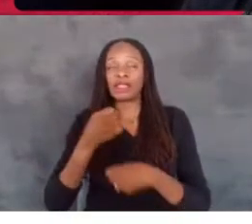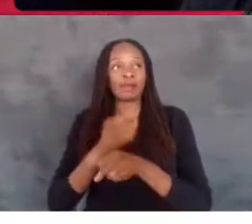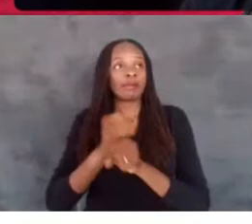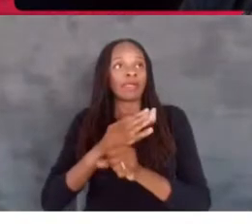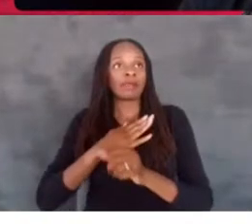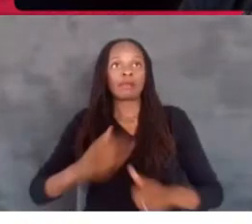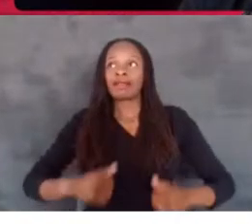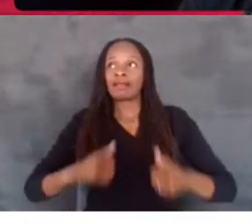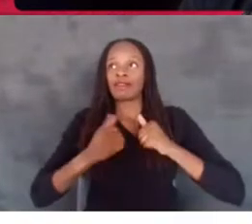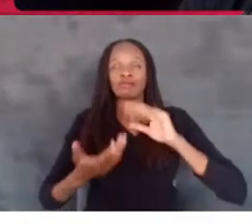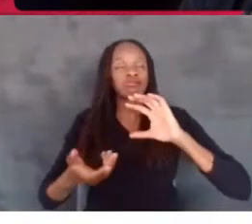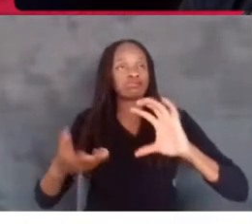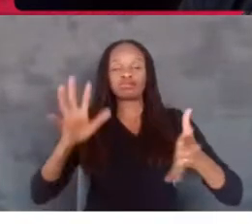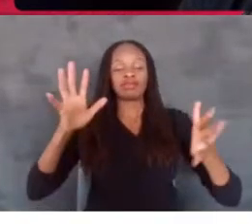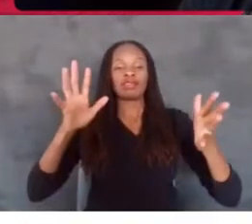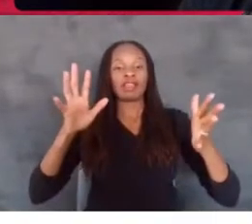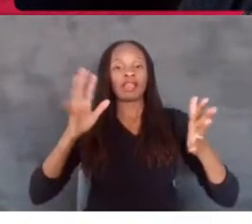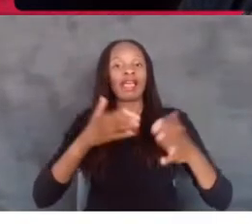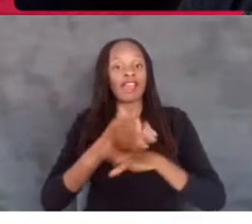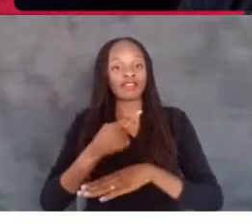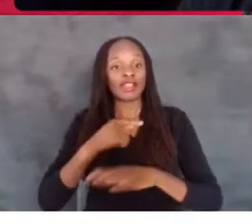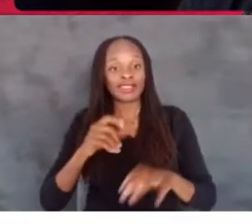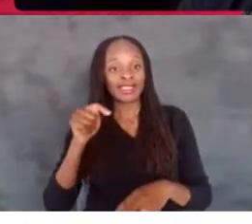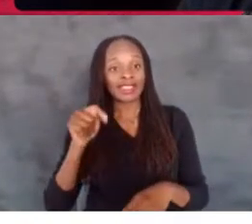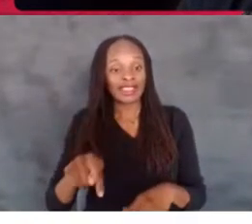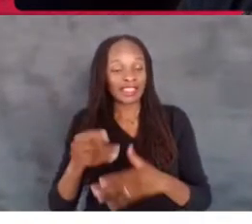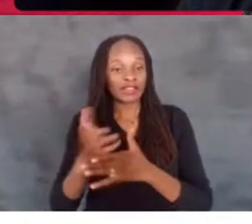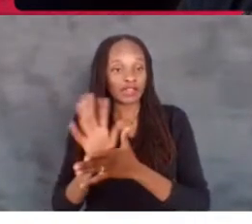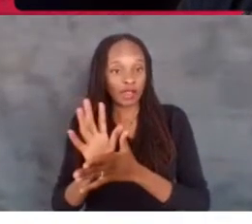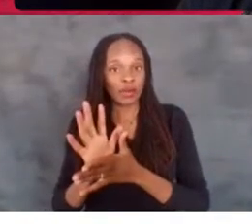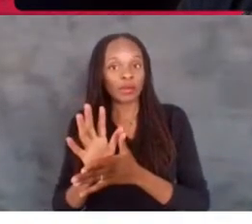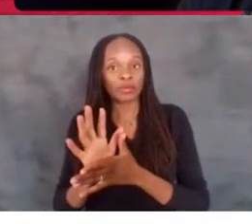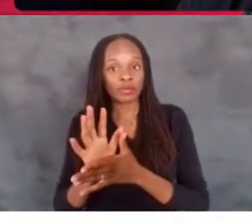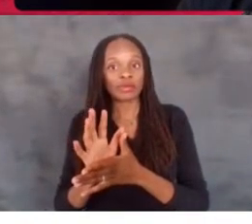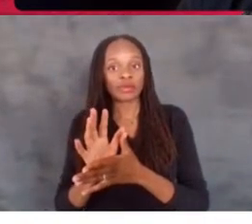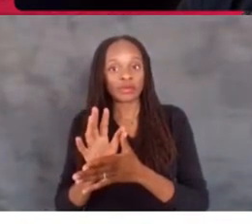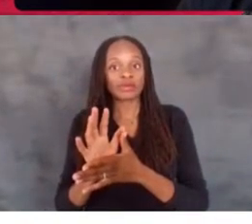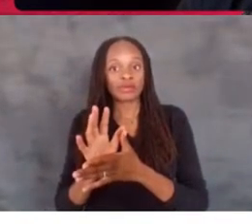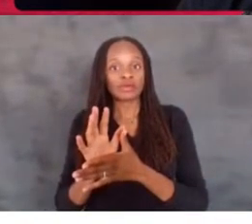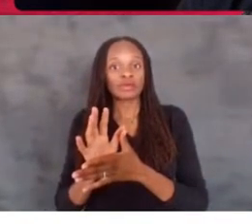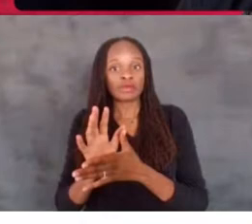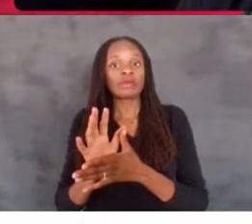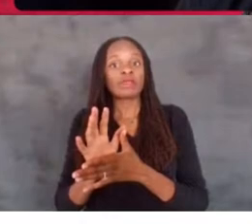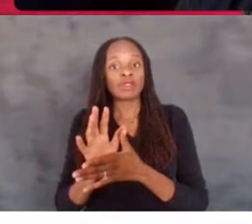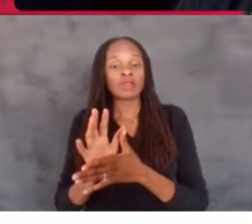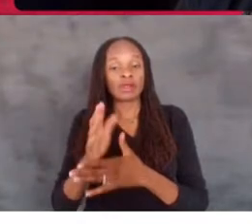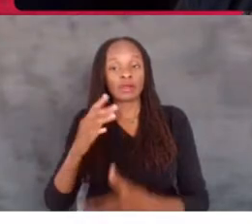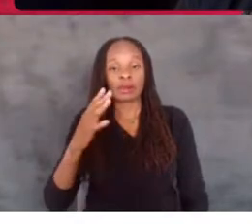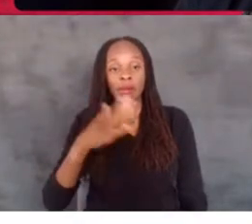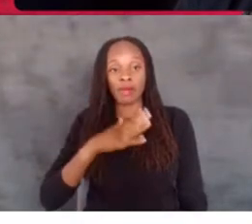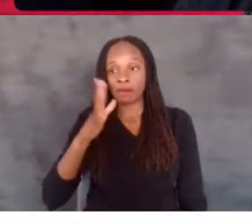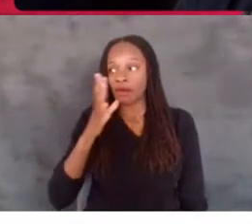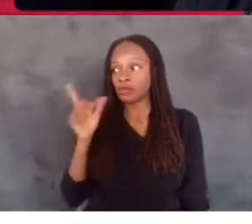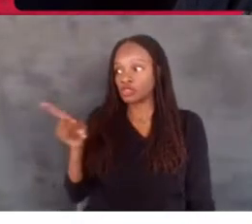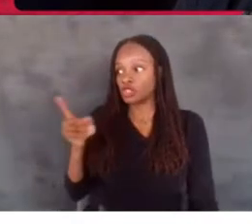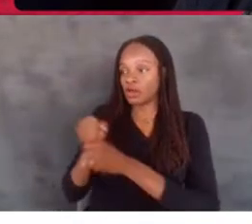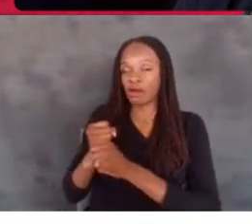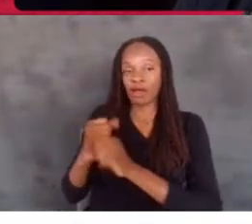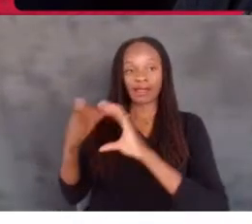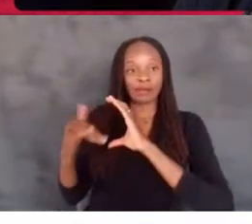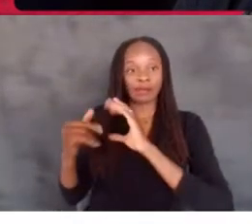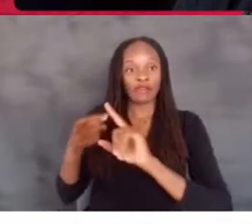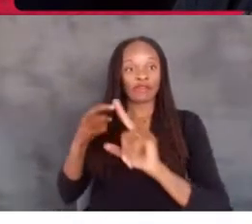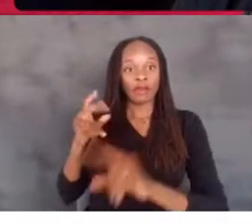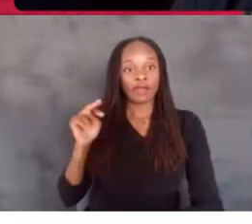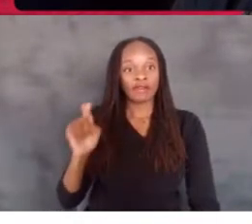after I did this film, I got a... Mom got an email from Netflix